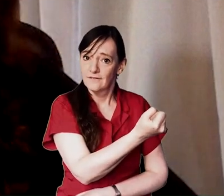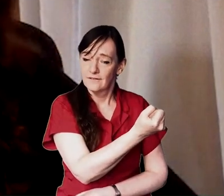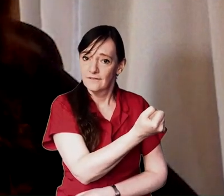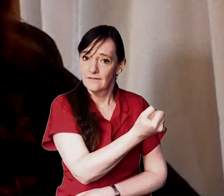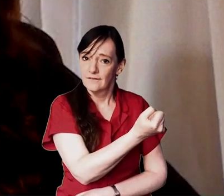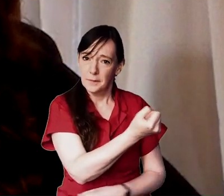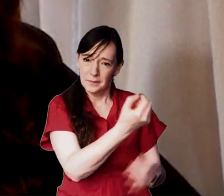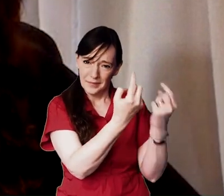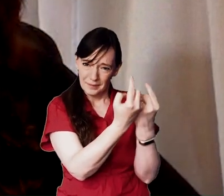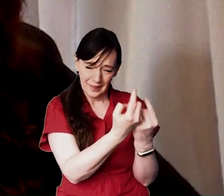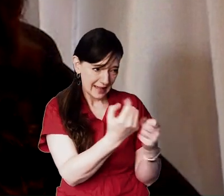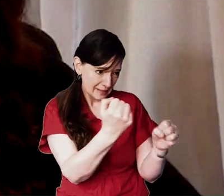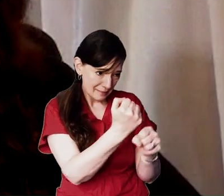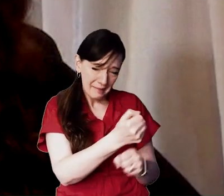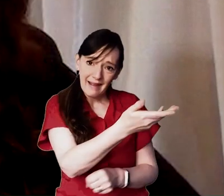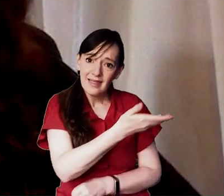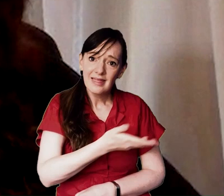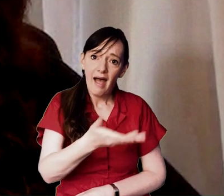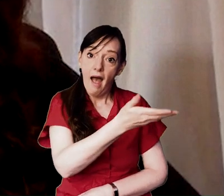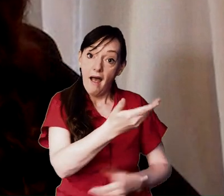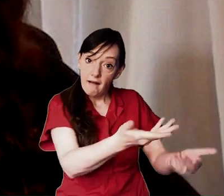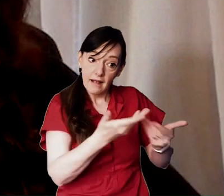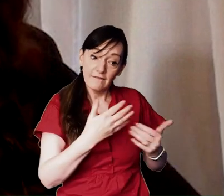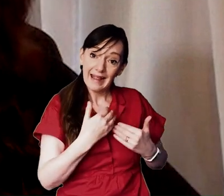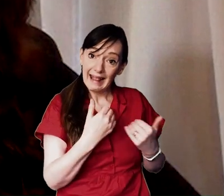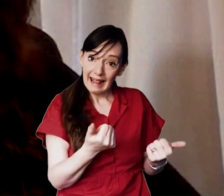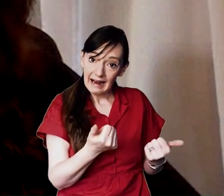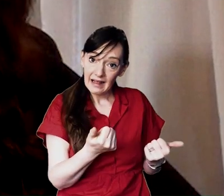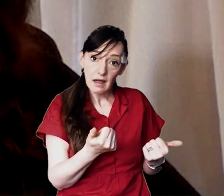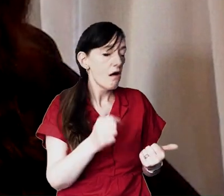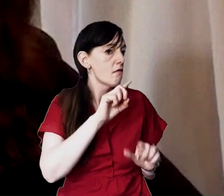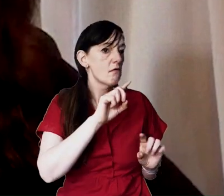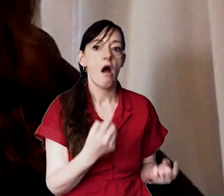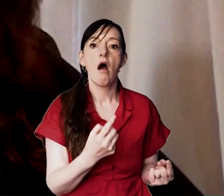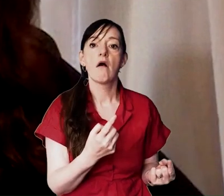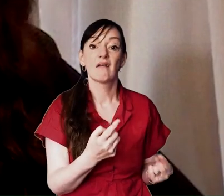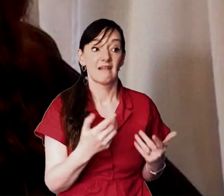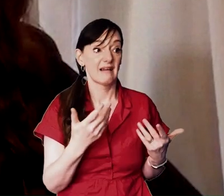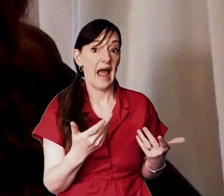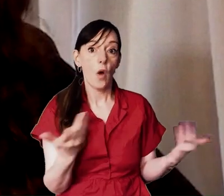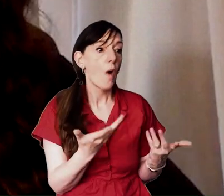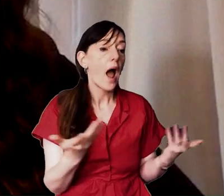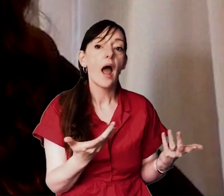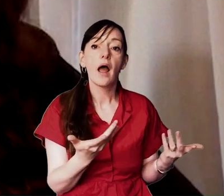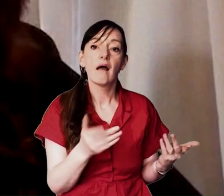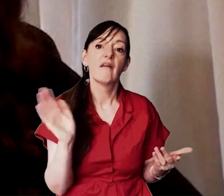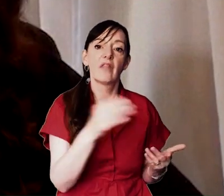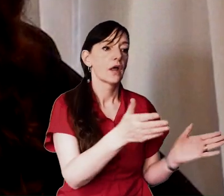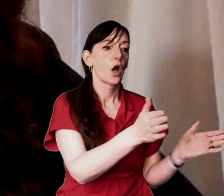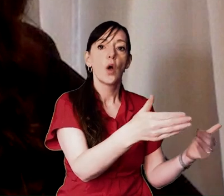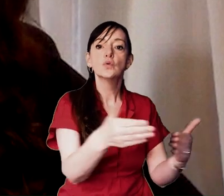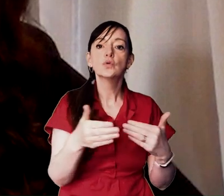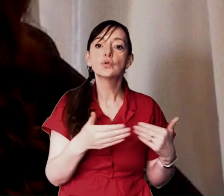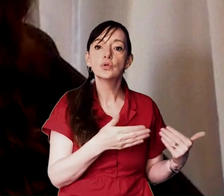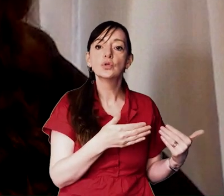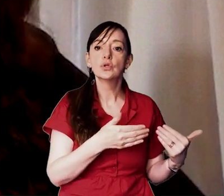made in this secular space cannot heal us at our time of need where are they you know the doors are closed everyone has